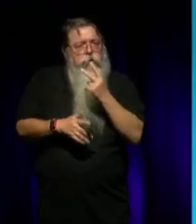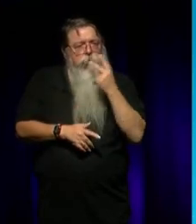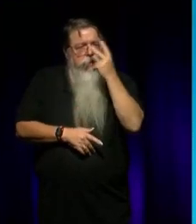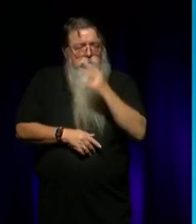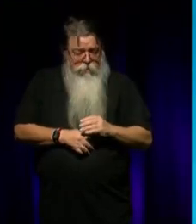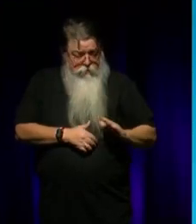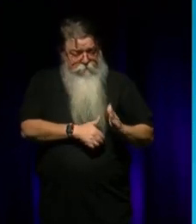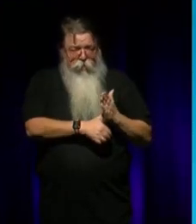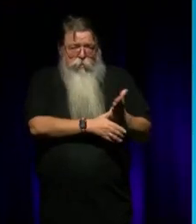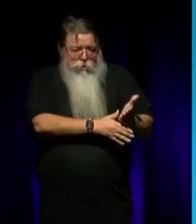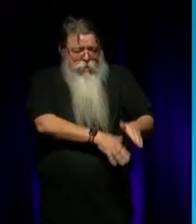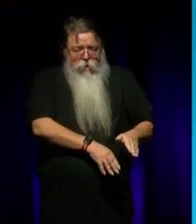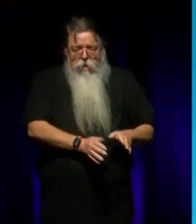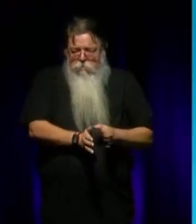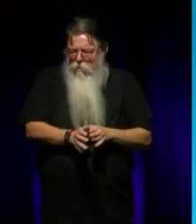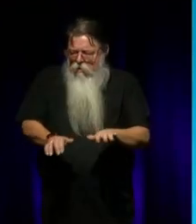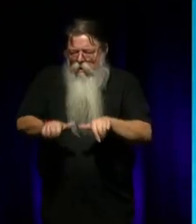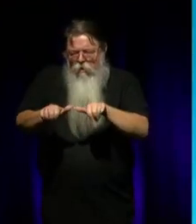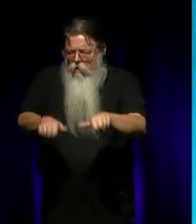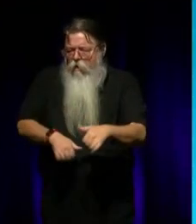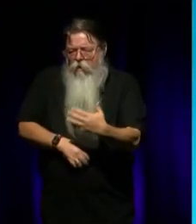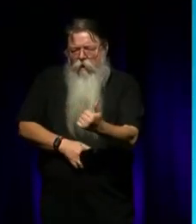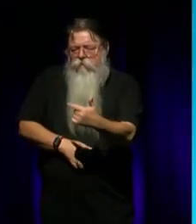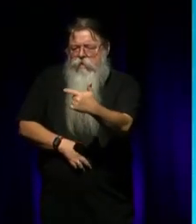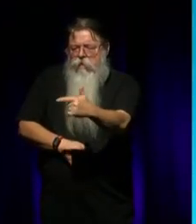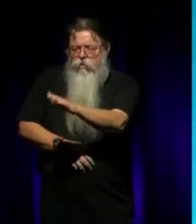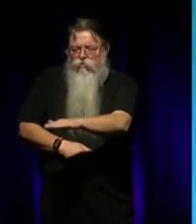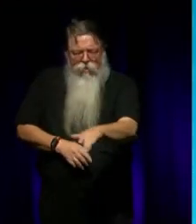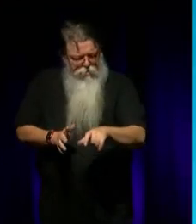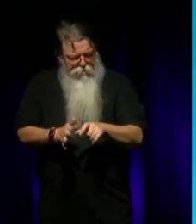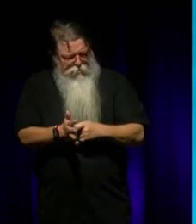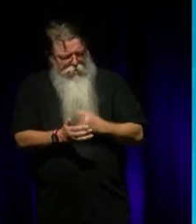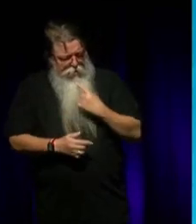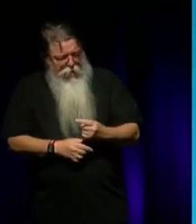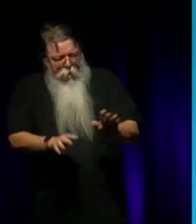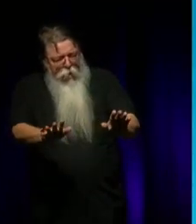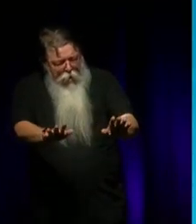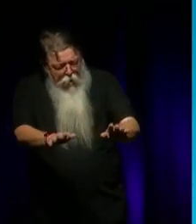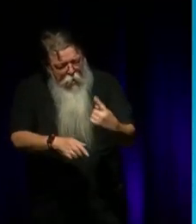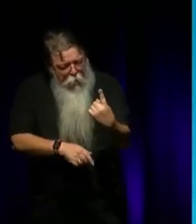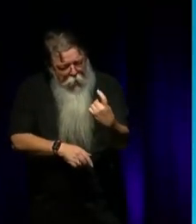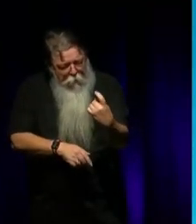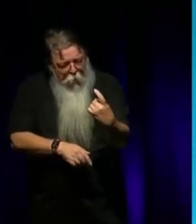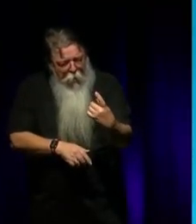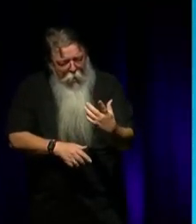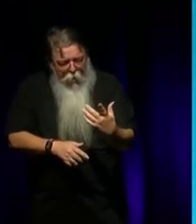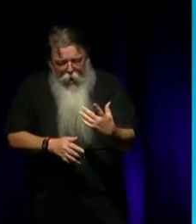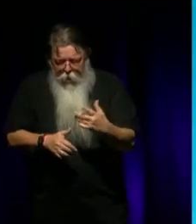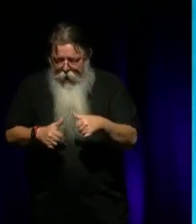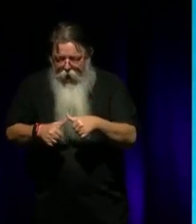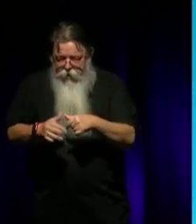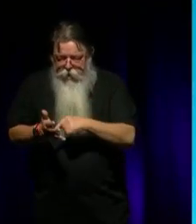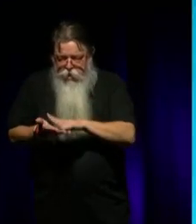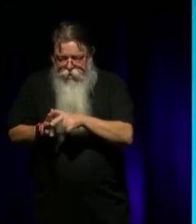Mum said, it's okay, I've got seven kids. And that doctor said, wait a minute, you've got another one there. And my new Teresa fell to the floor and she